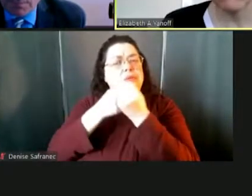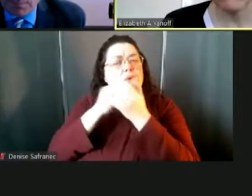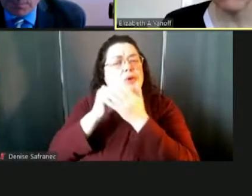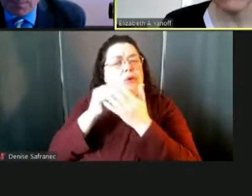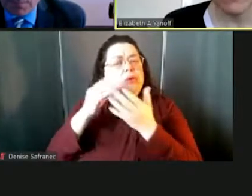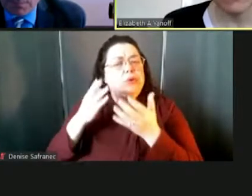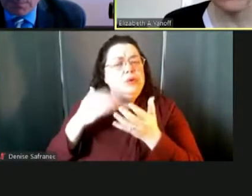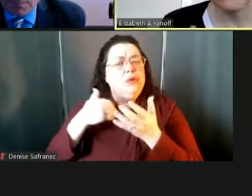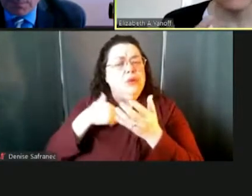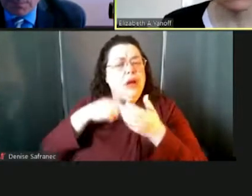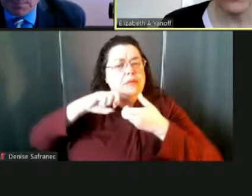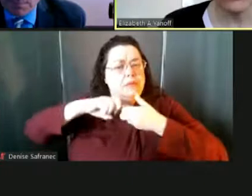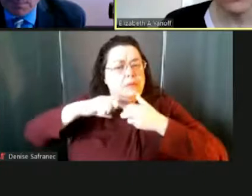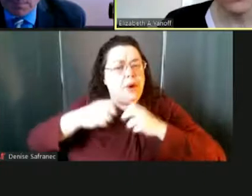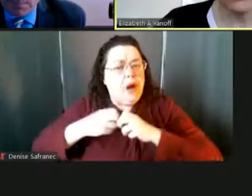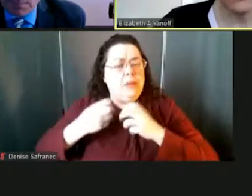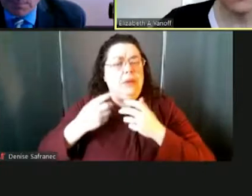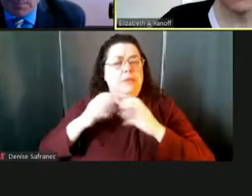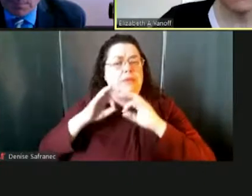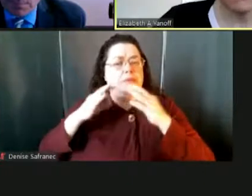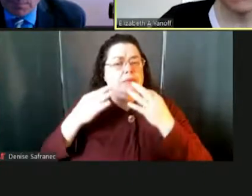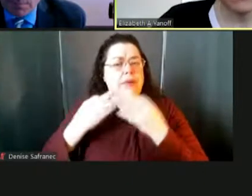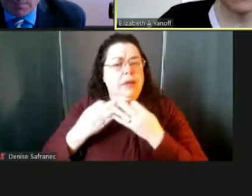and families and their wellness?